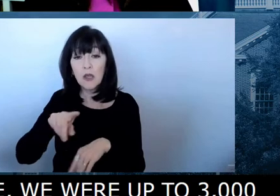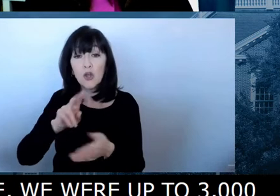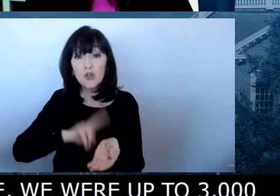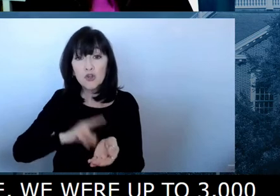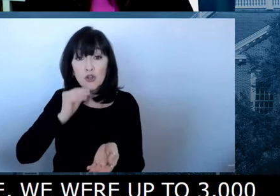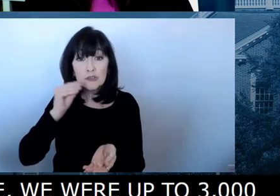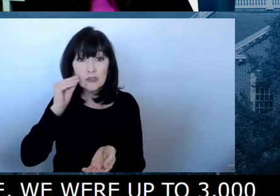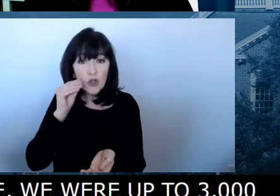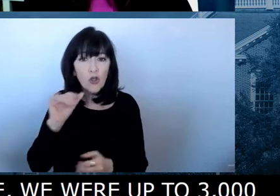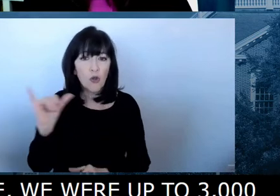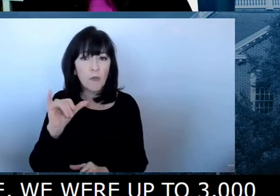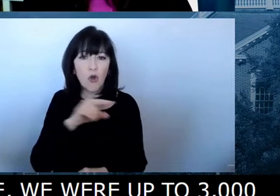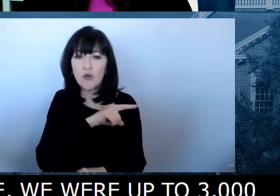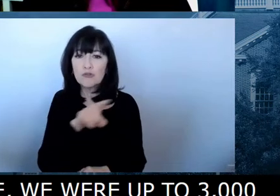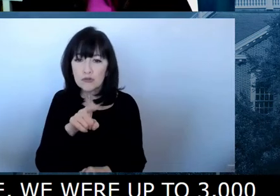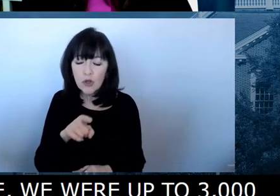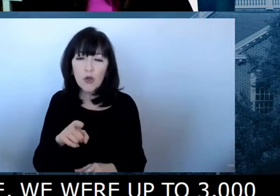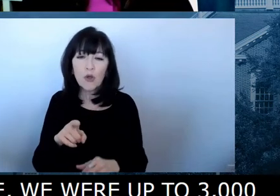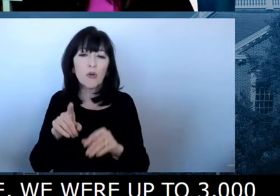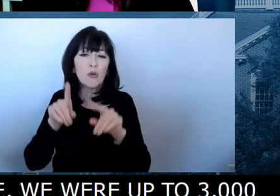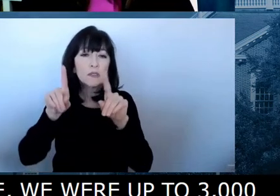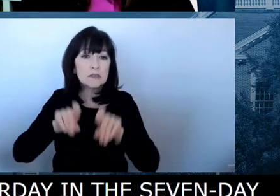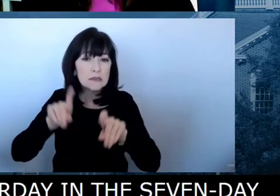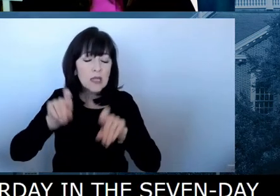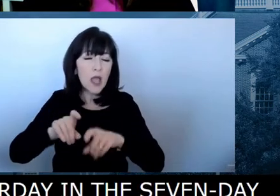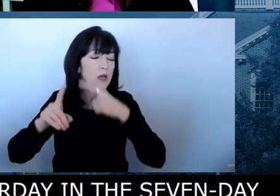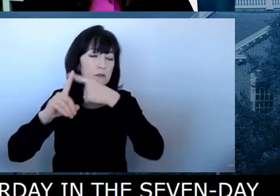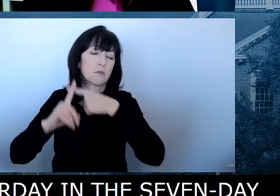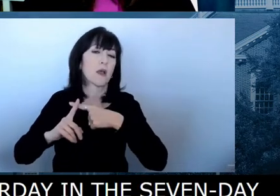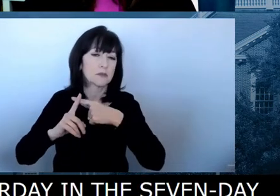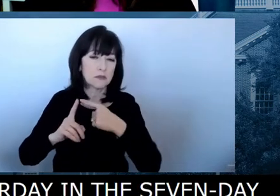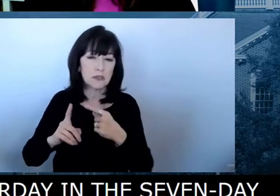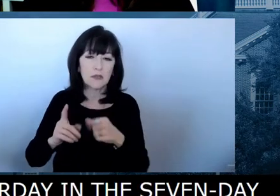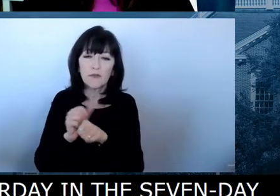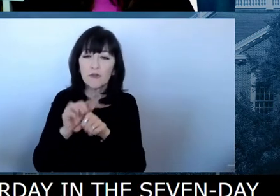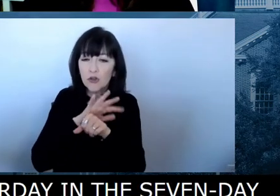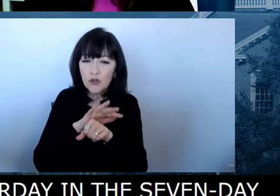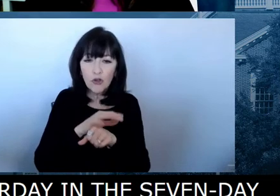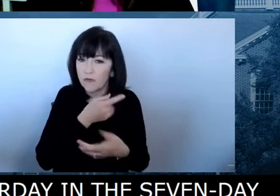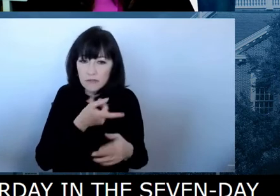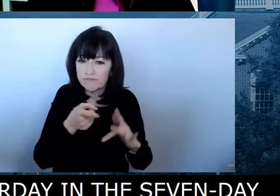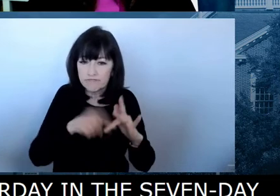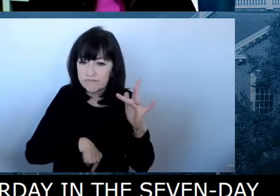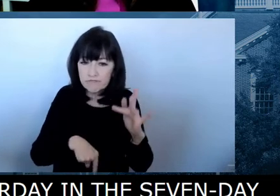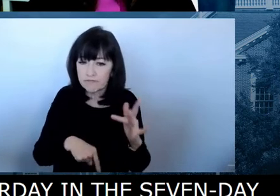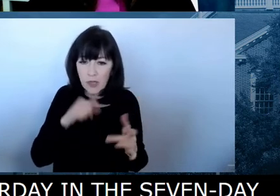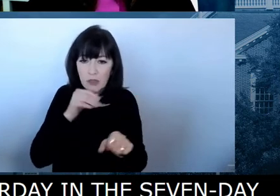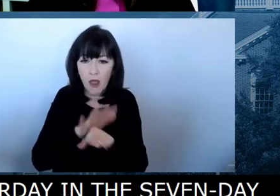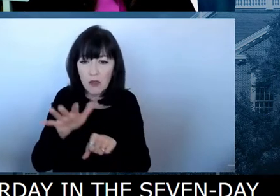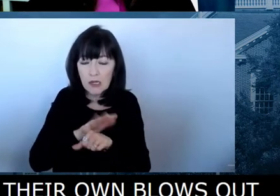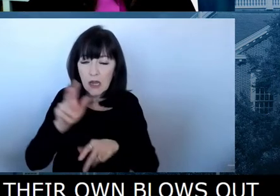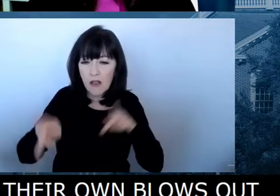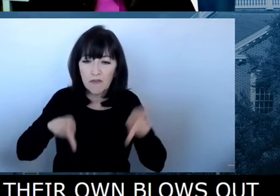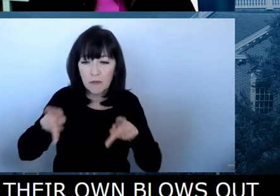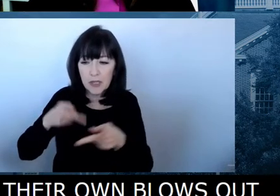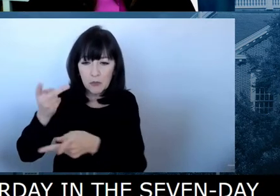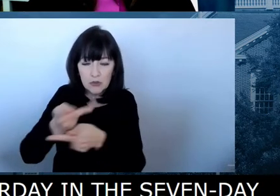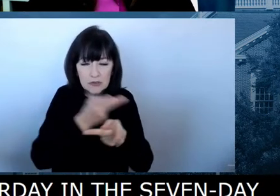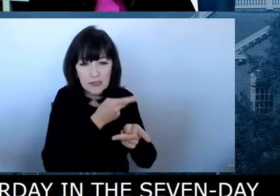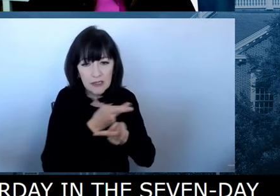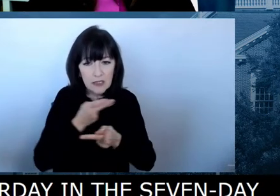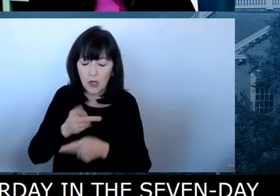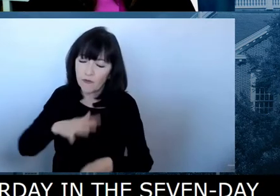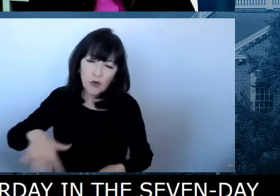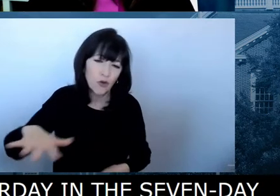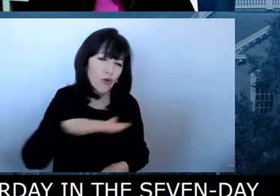and testing positive. And so they were short handed on that end, uh, under the surge on, on the other end across the state,